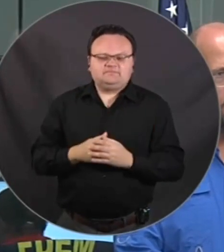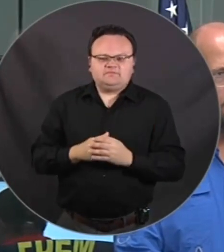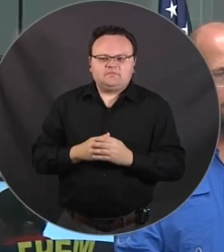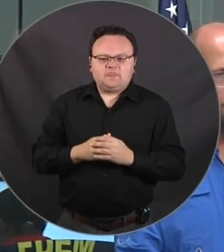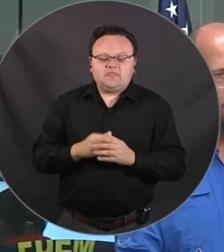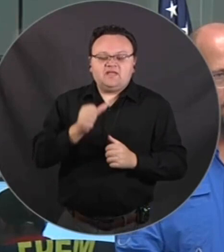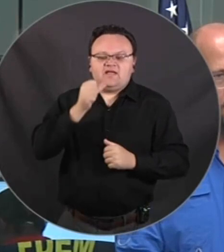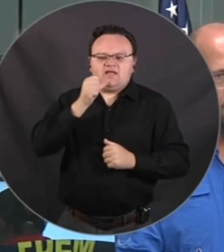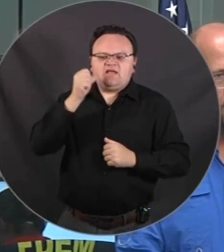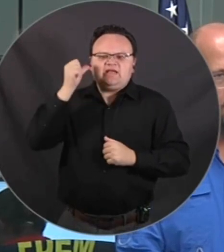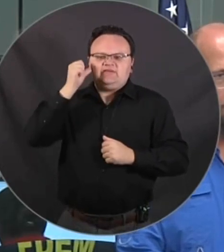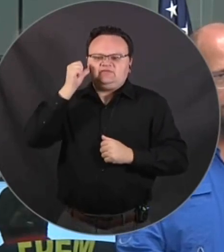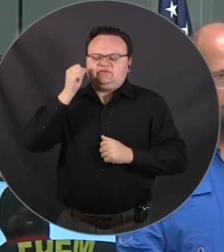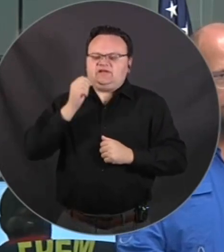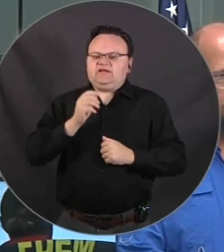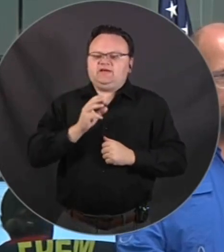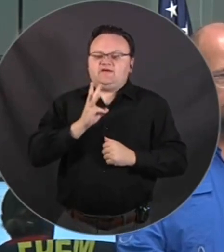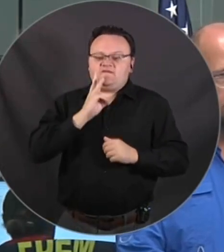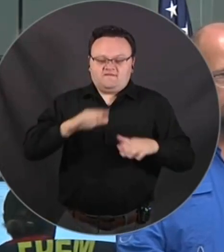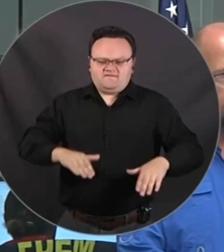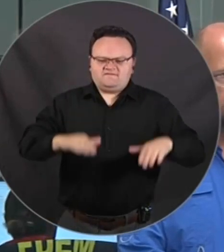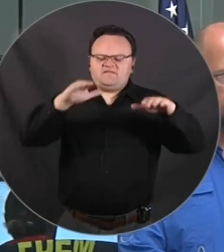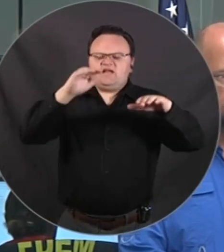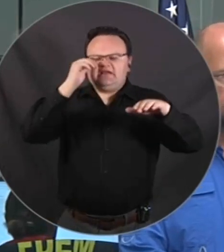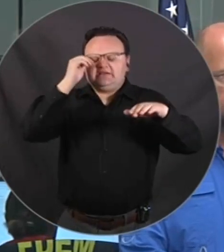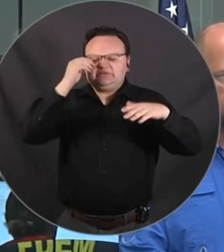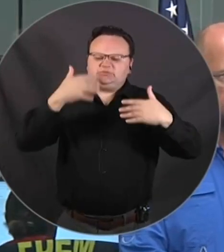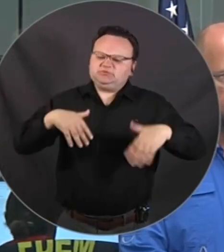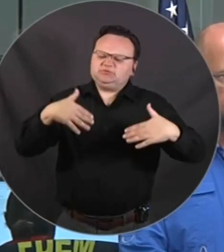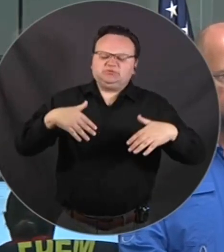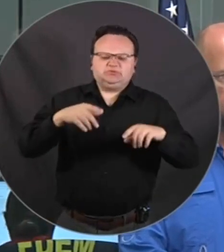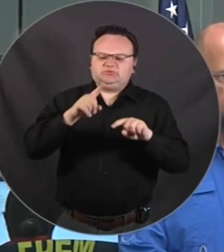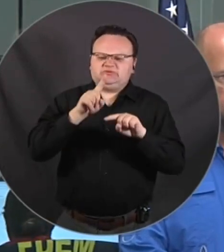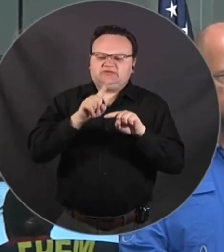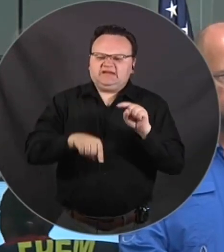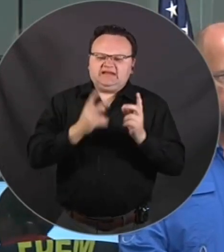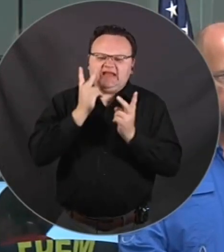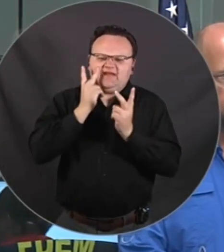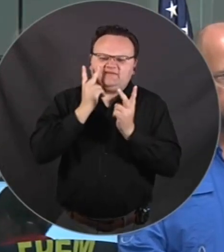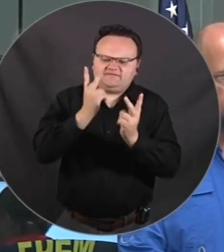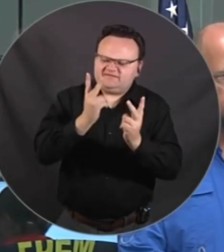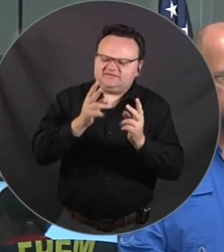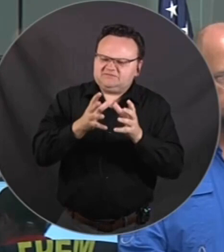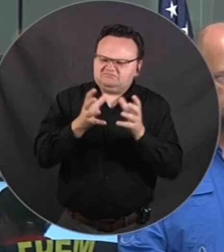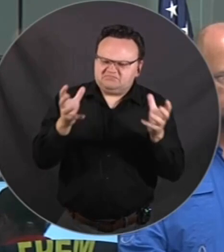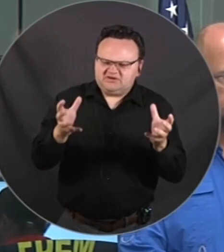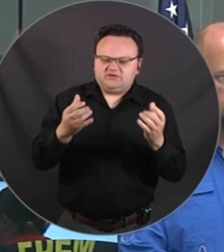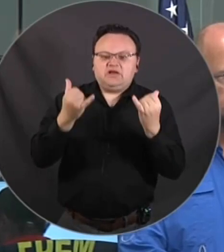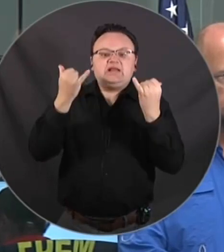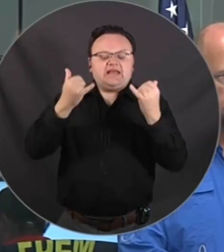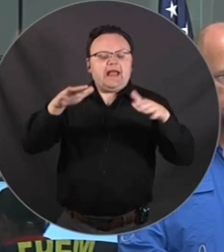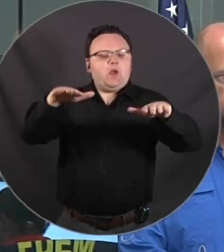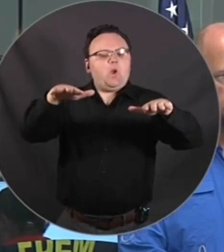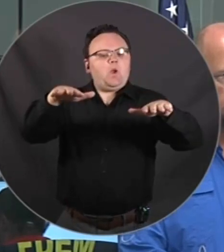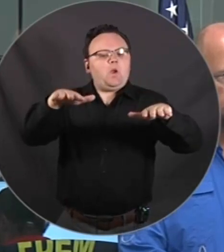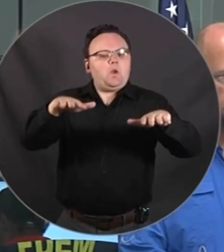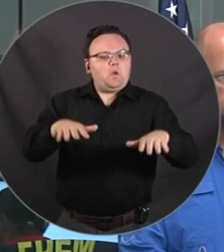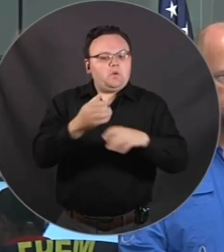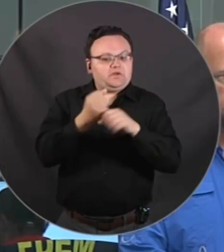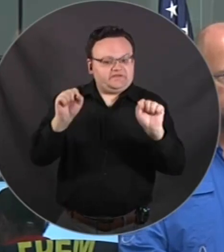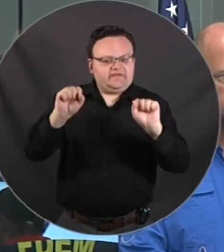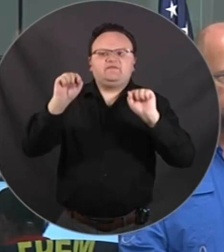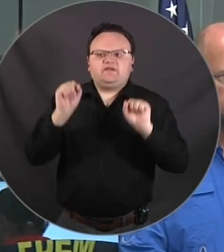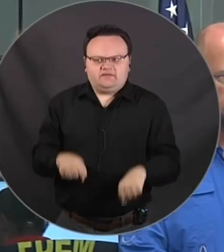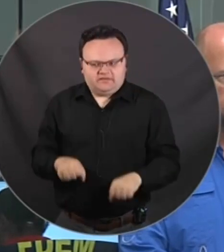areas yesterday cleanly. Now, now we're going able to do it and we will report back on what we see and any actions that will be